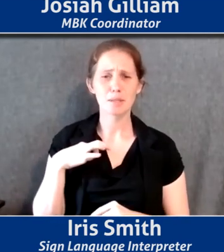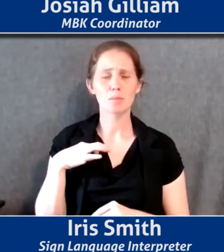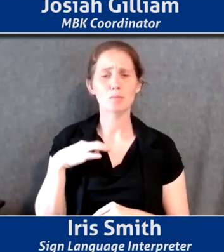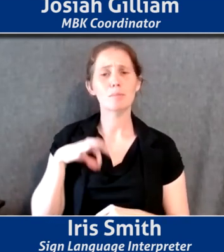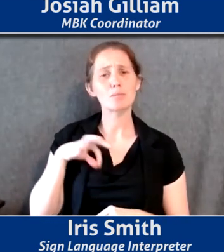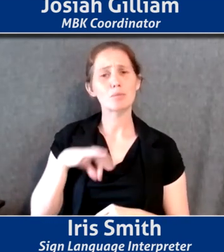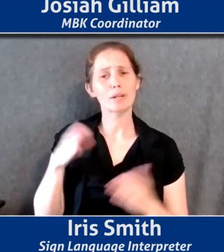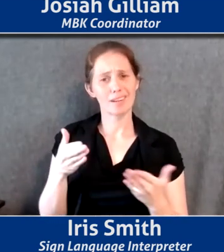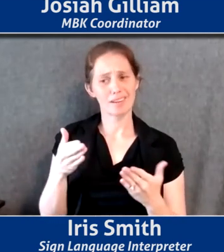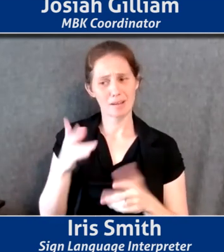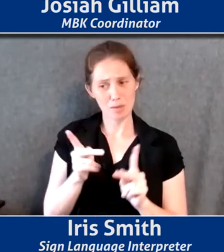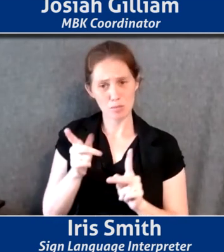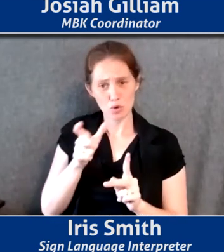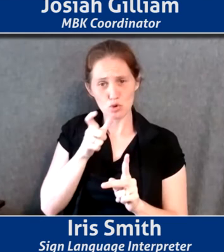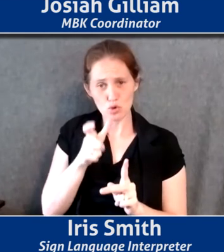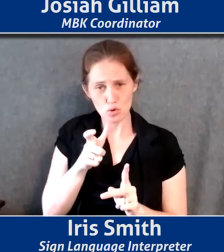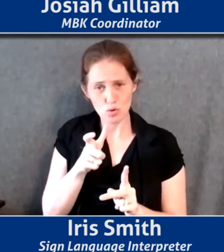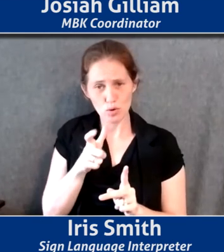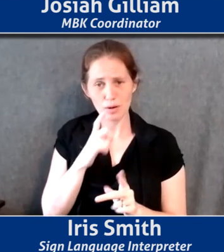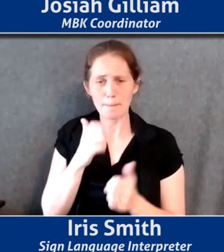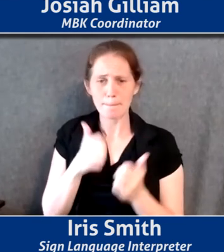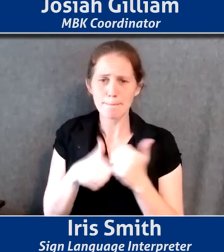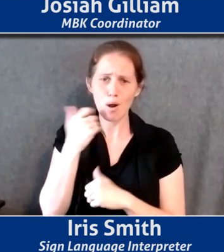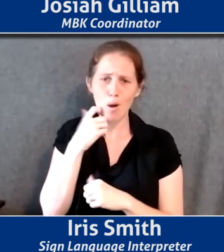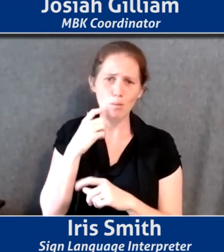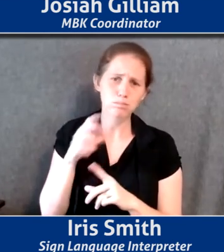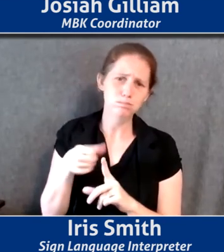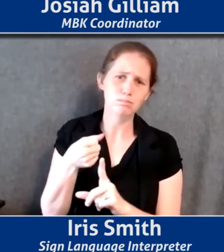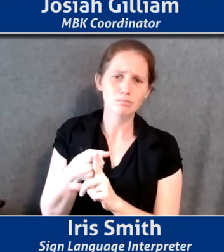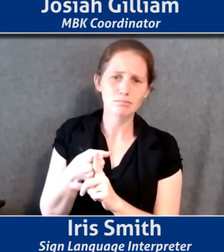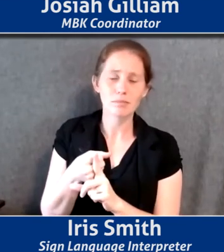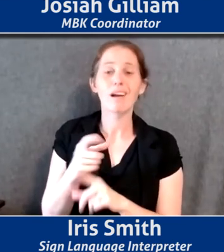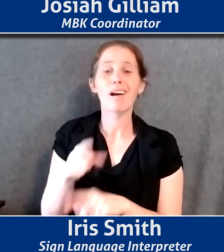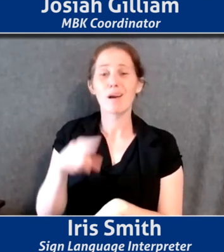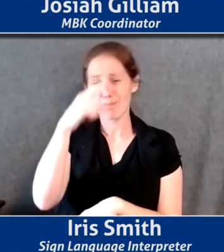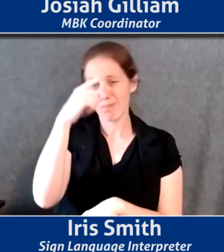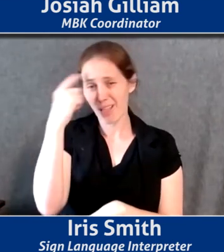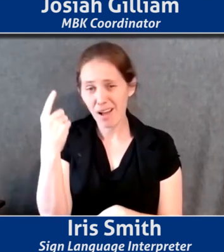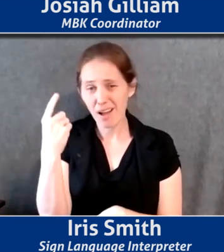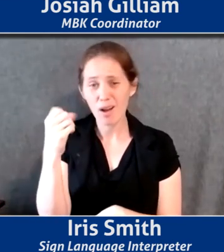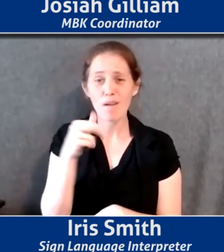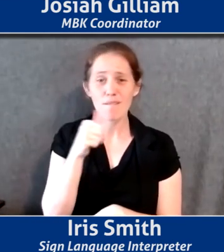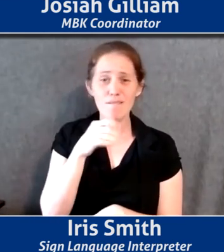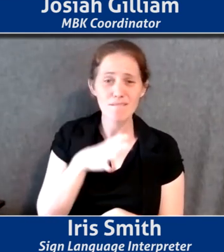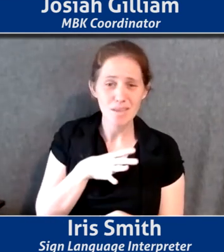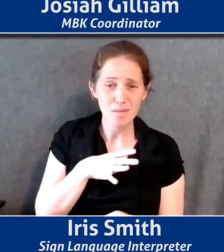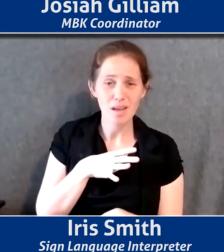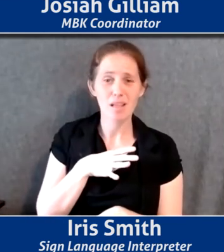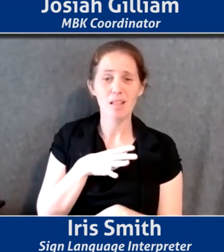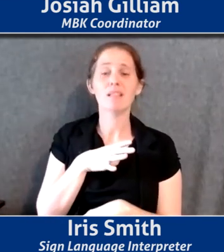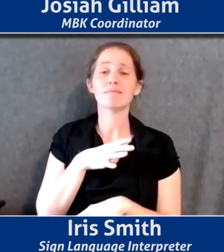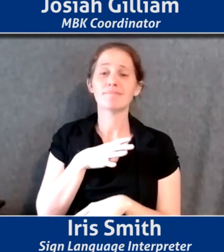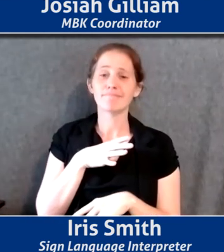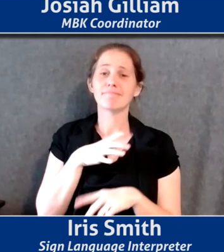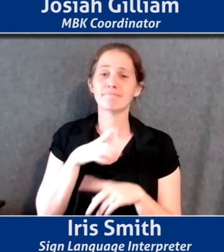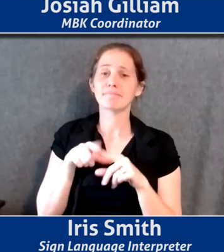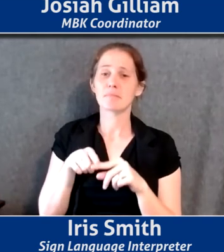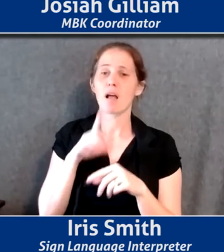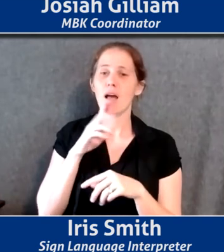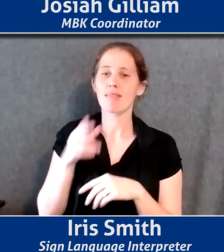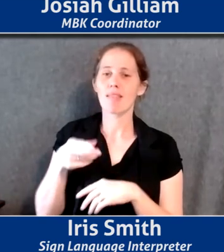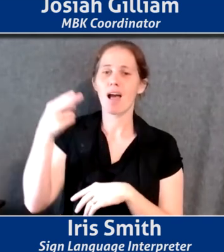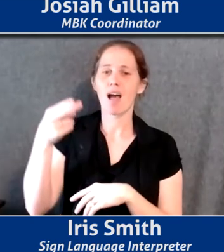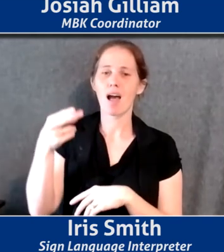people bearing the brunt of that particularly are black and particularly are female in terms of the extremely high